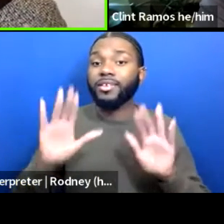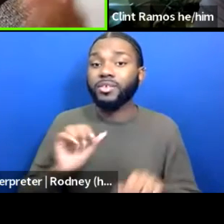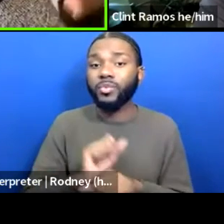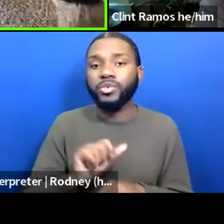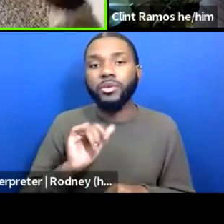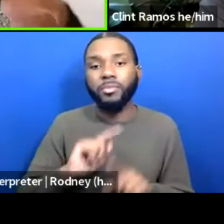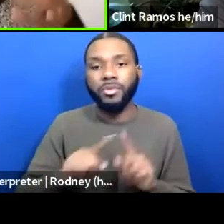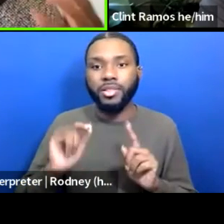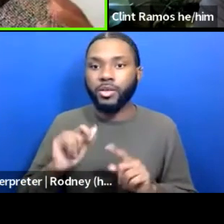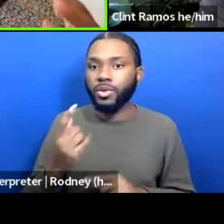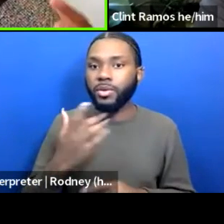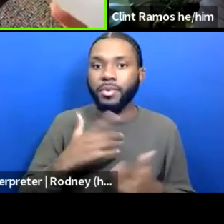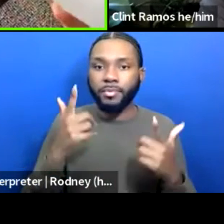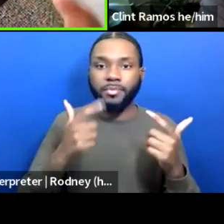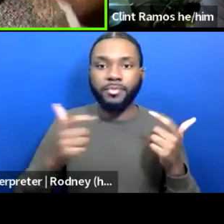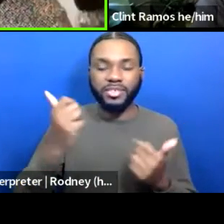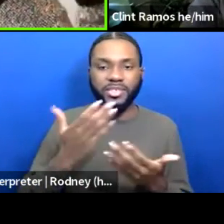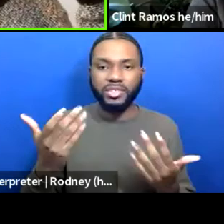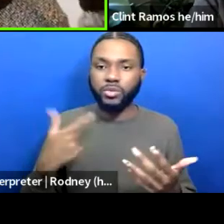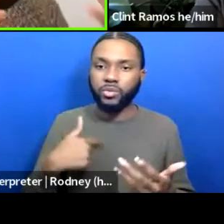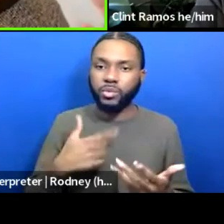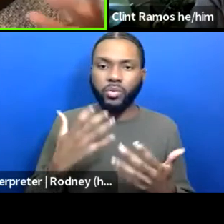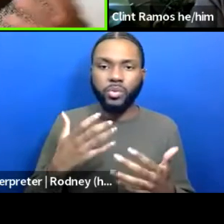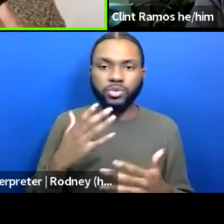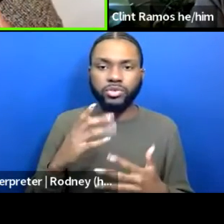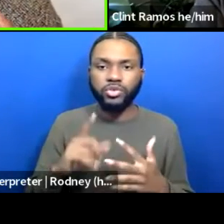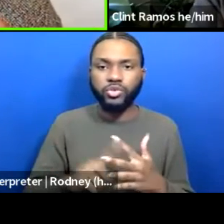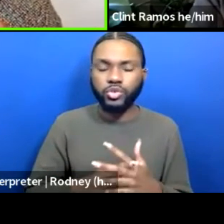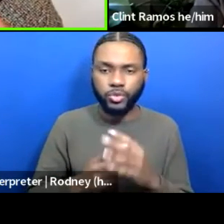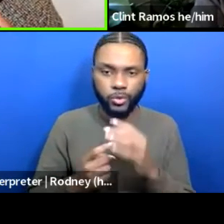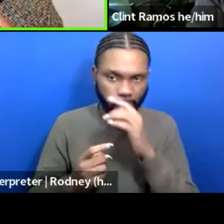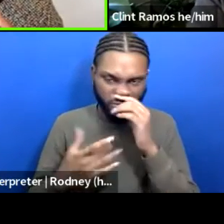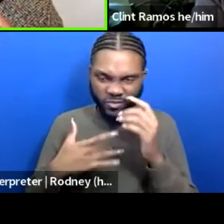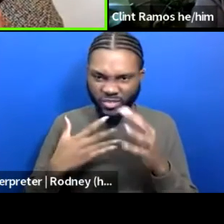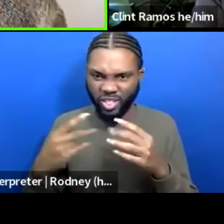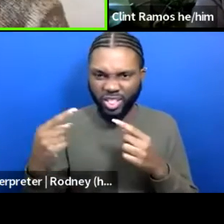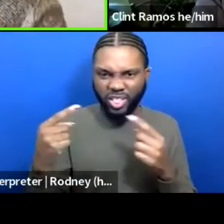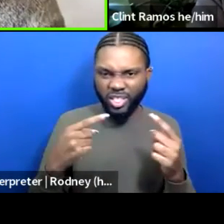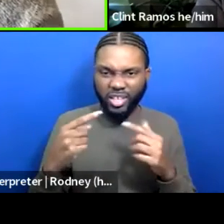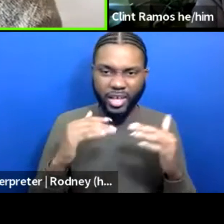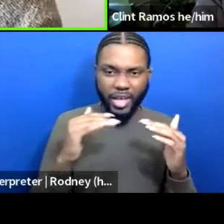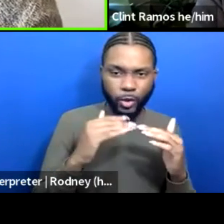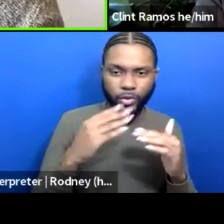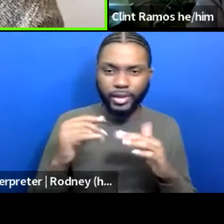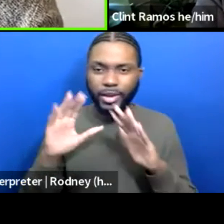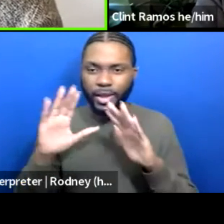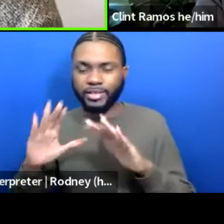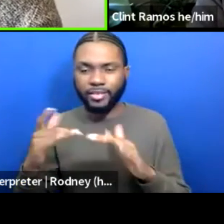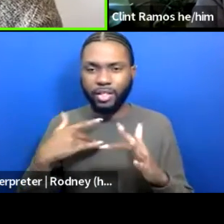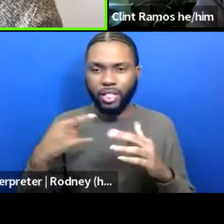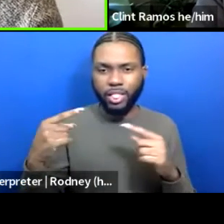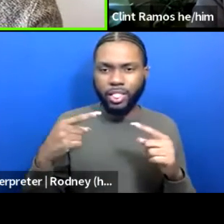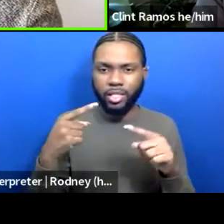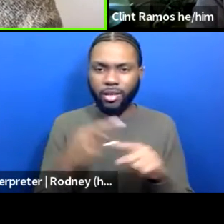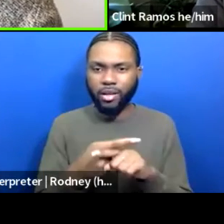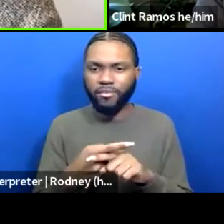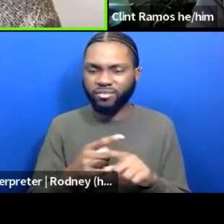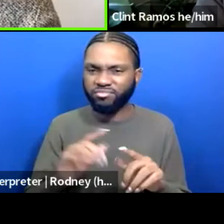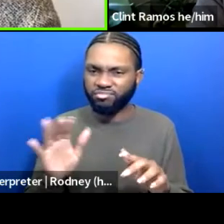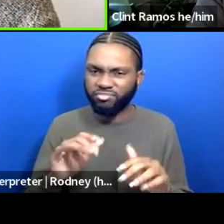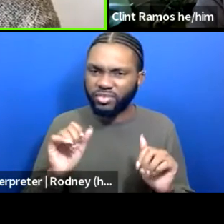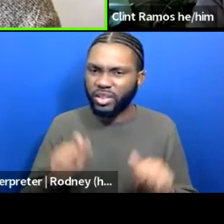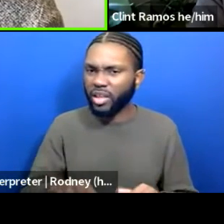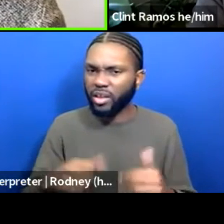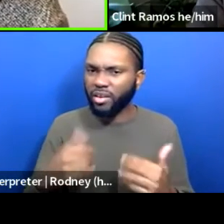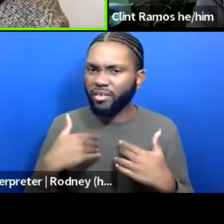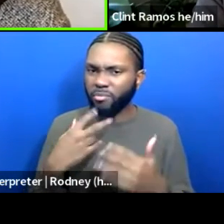biggest things is like, let's stop pitting excellence and equity against each other. And the more power you have, the more power you